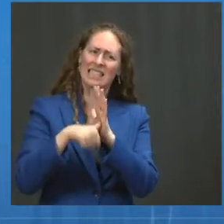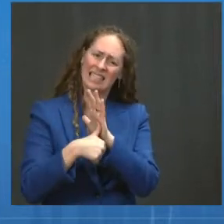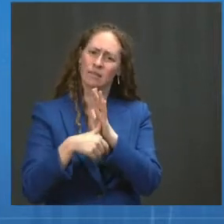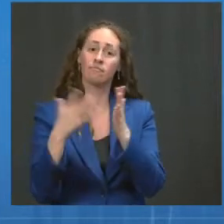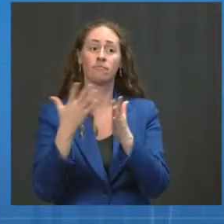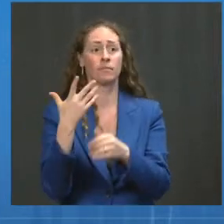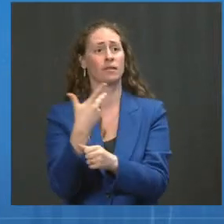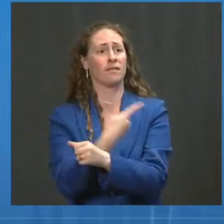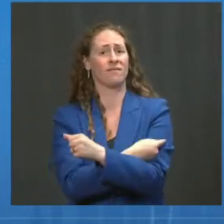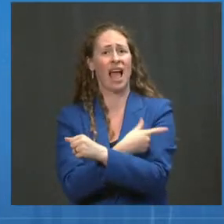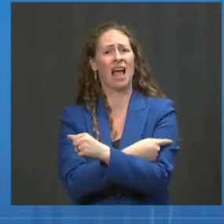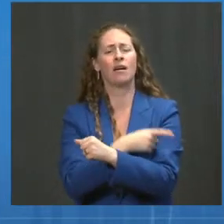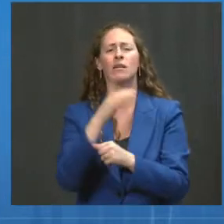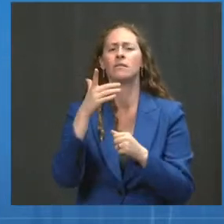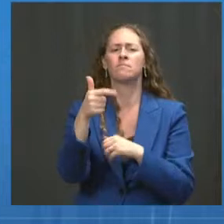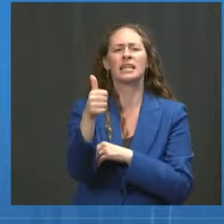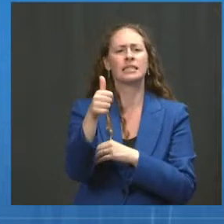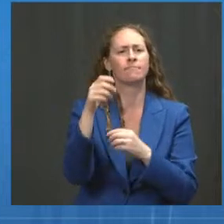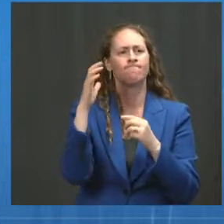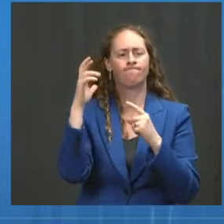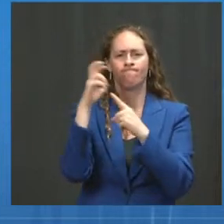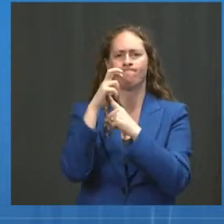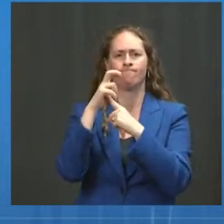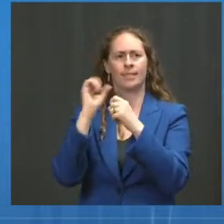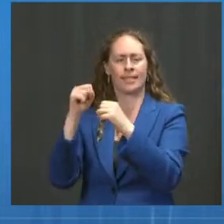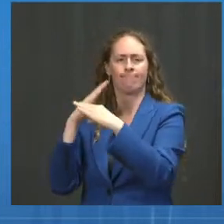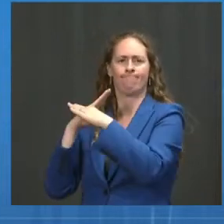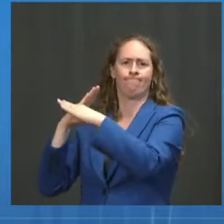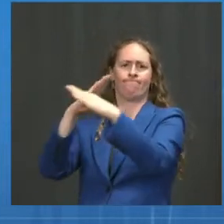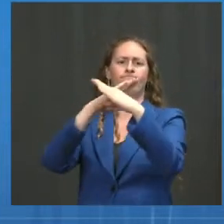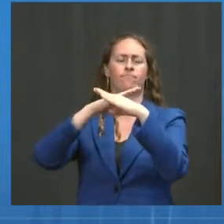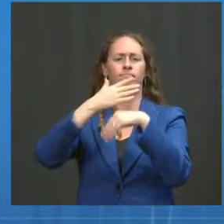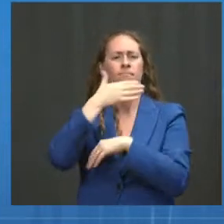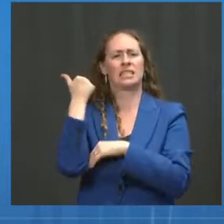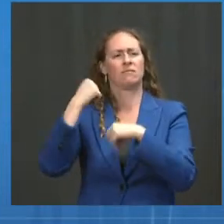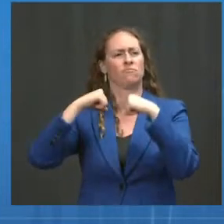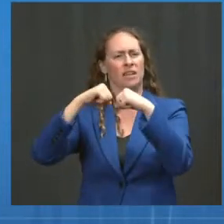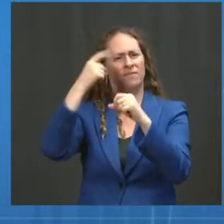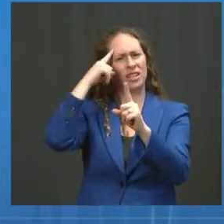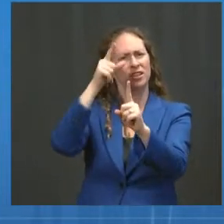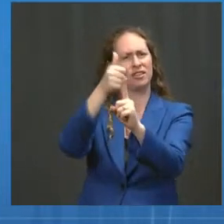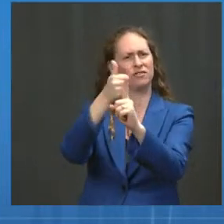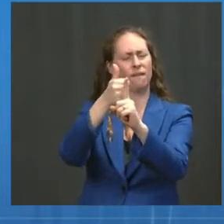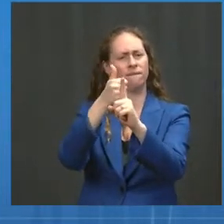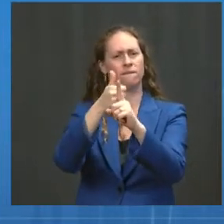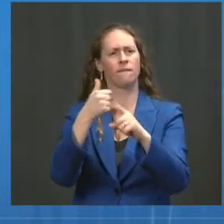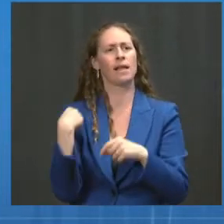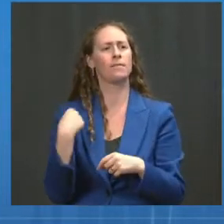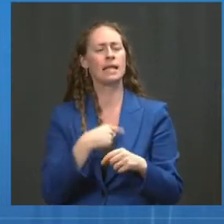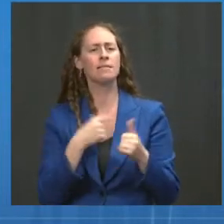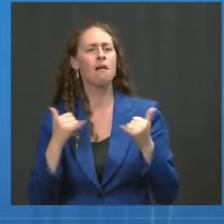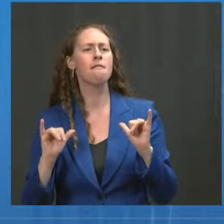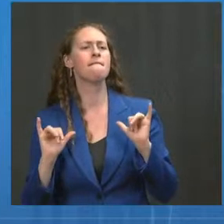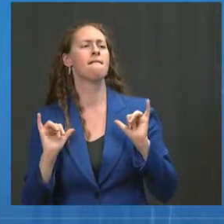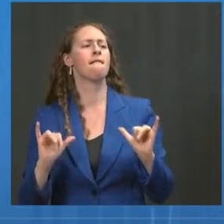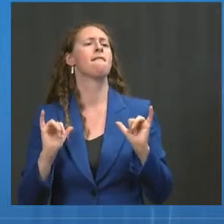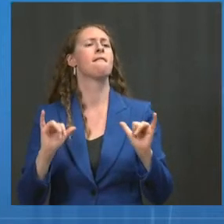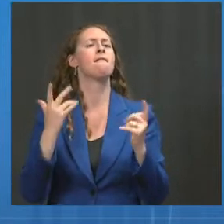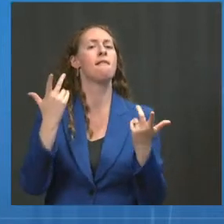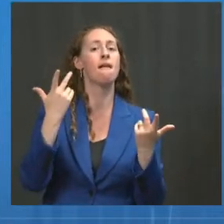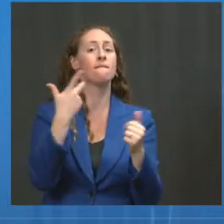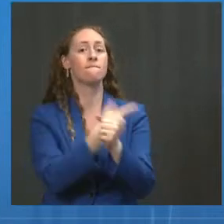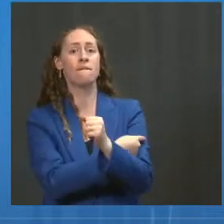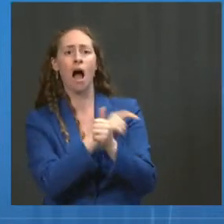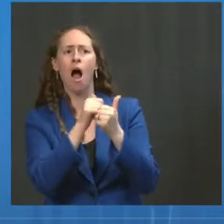the best protection against severe COVID illness. While we are still learning about how these vaccines perform over time and how